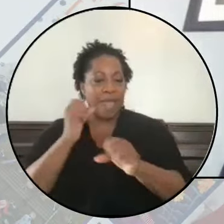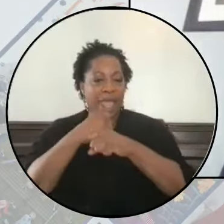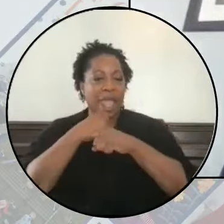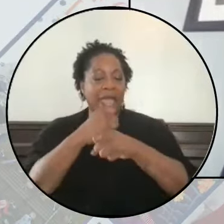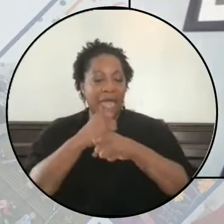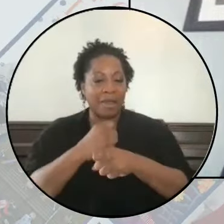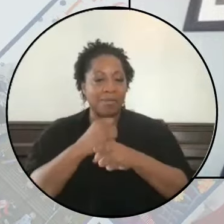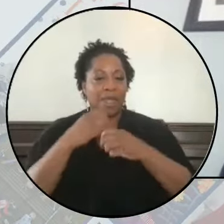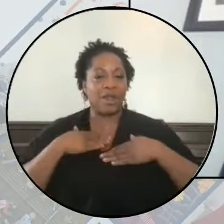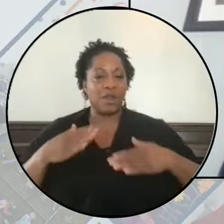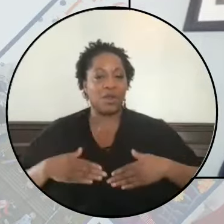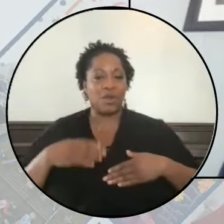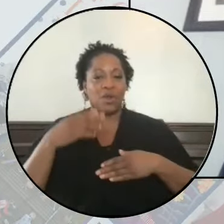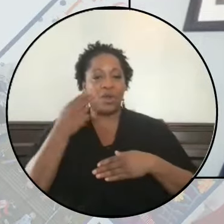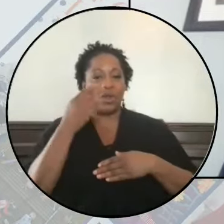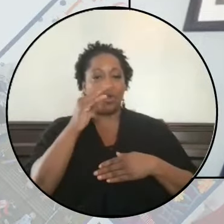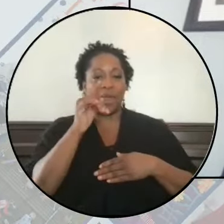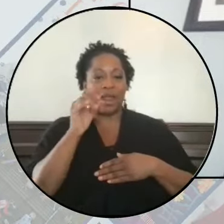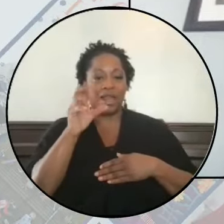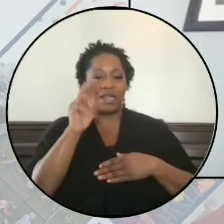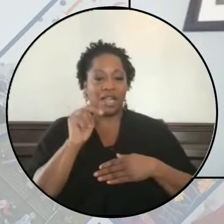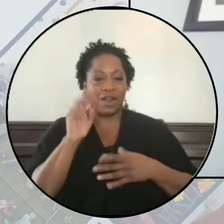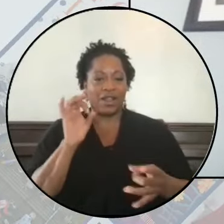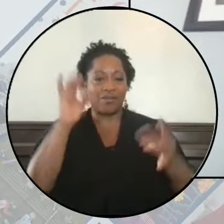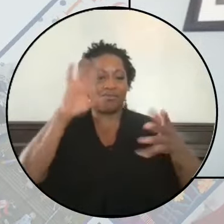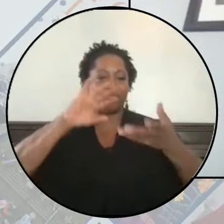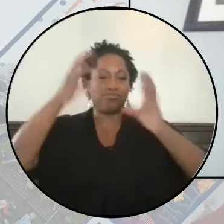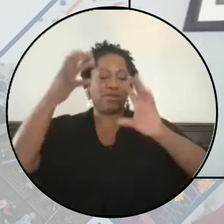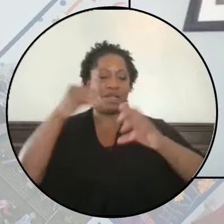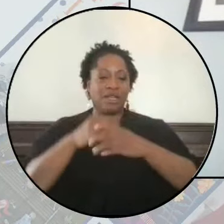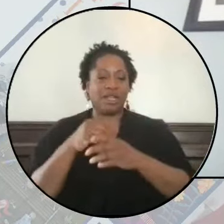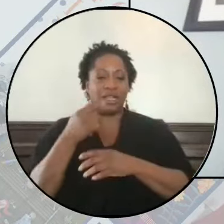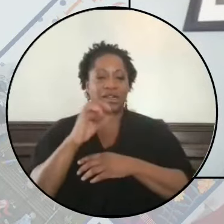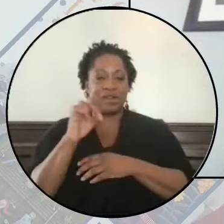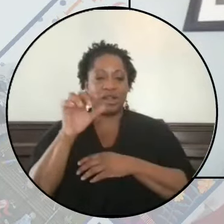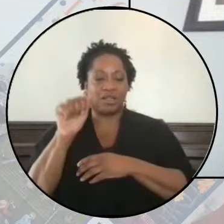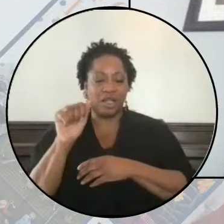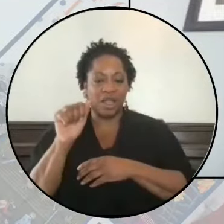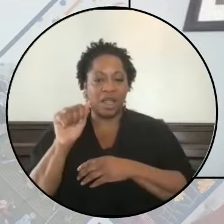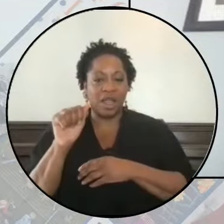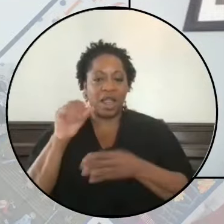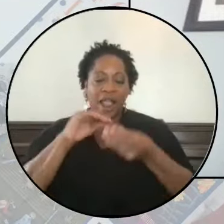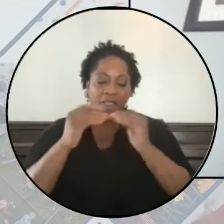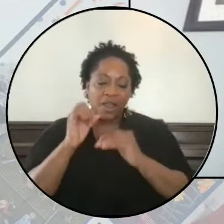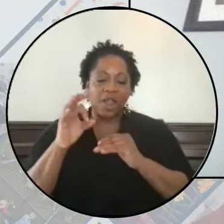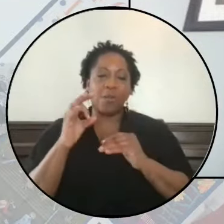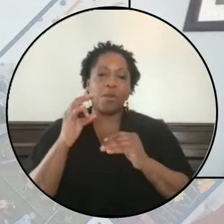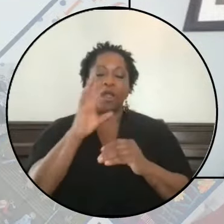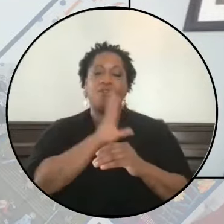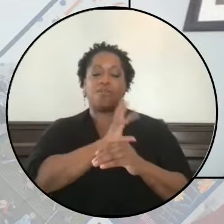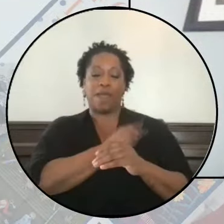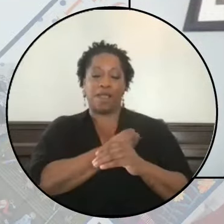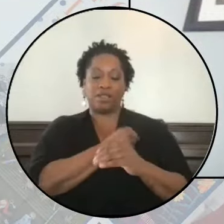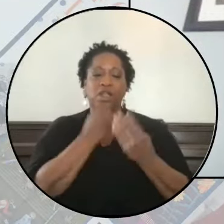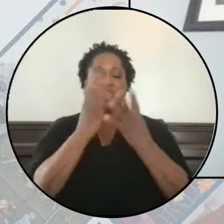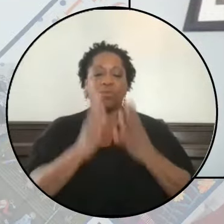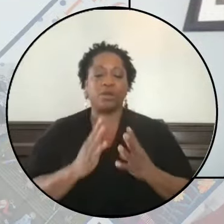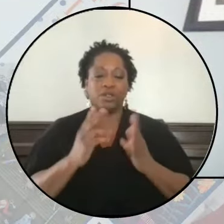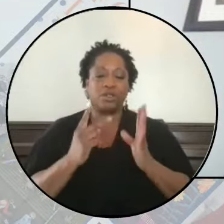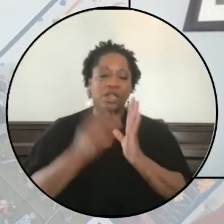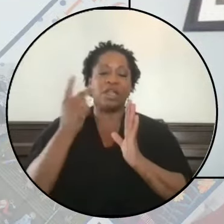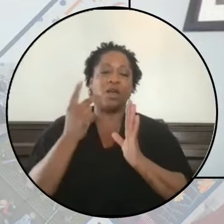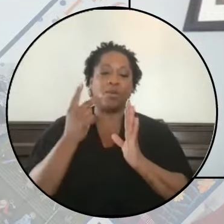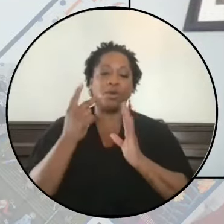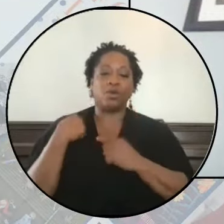catastrophe in Gaza, and the fact that the number of Palestinian prisoners has doubled